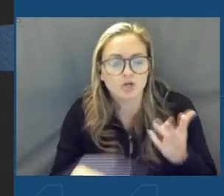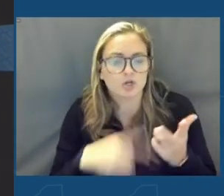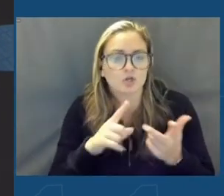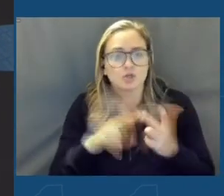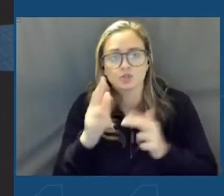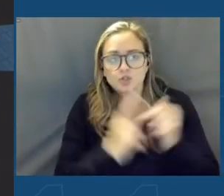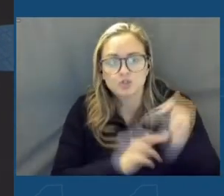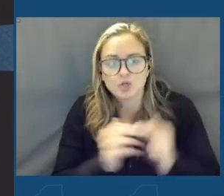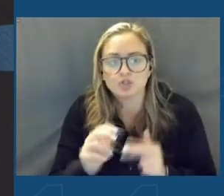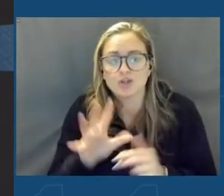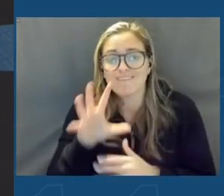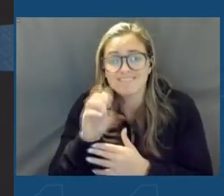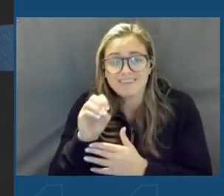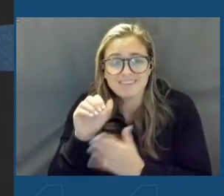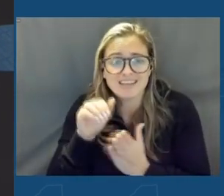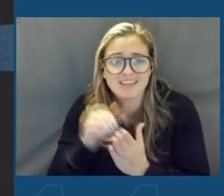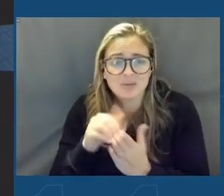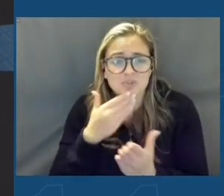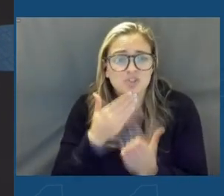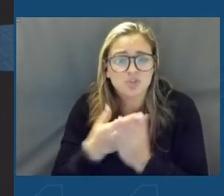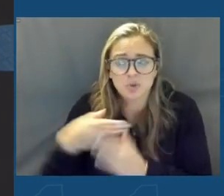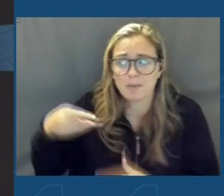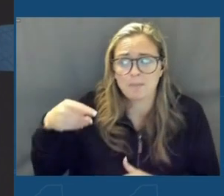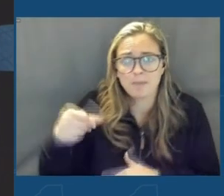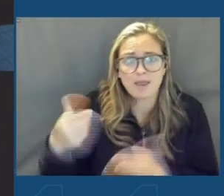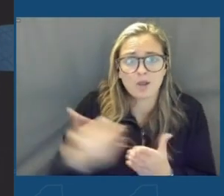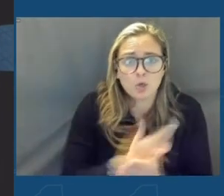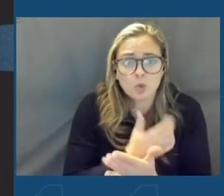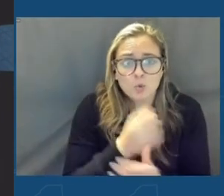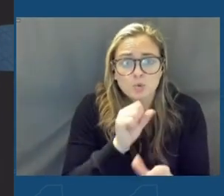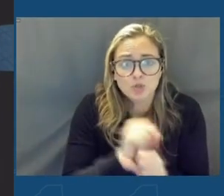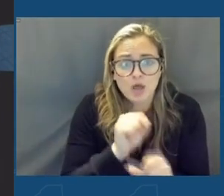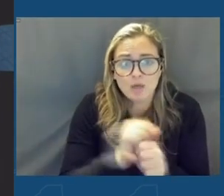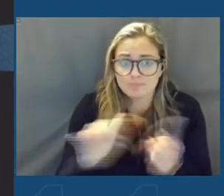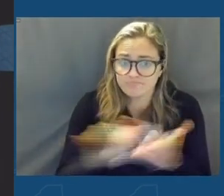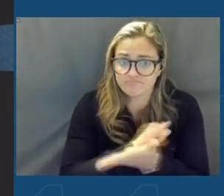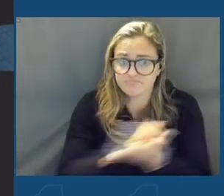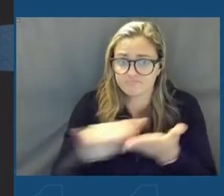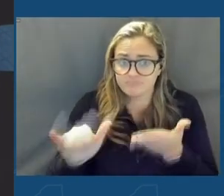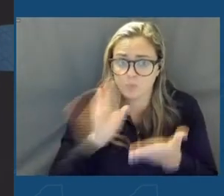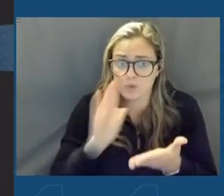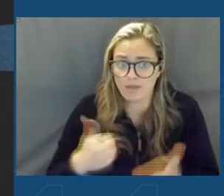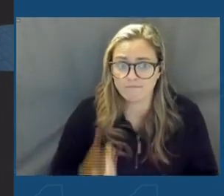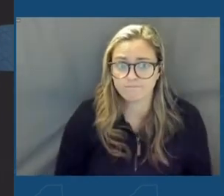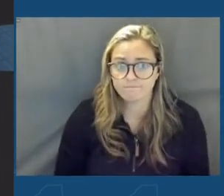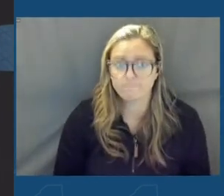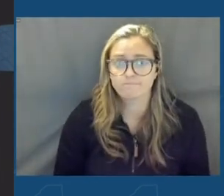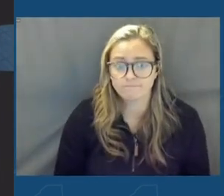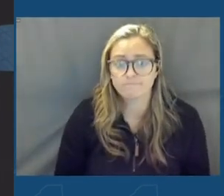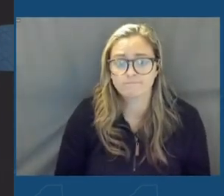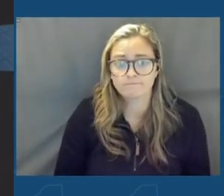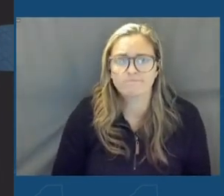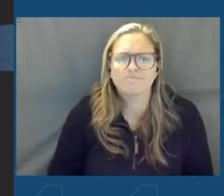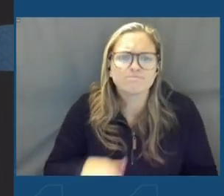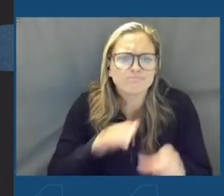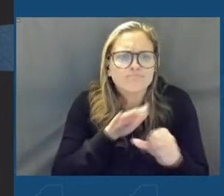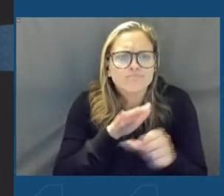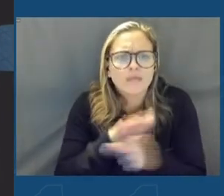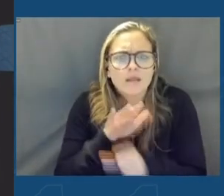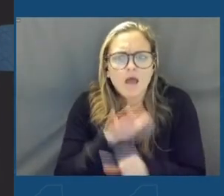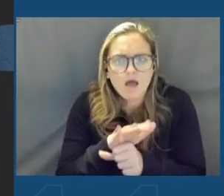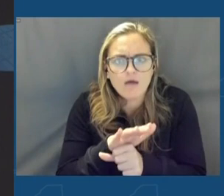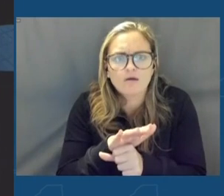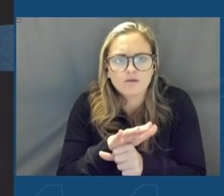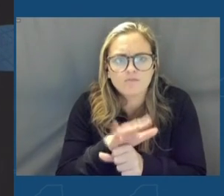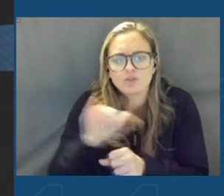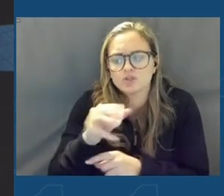50,000 good-paying New York jobs. Enough to fill every seat in